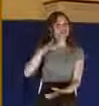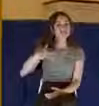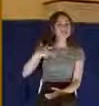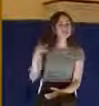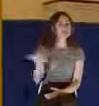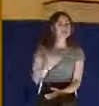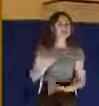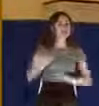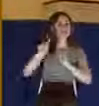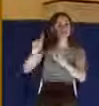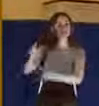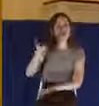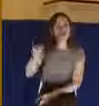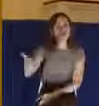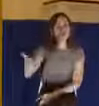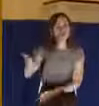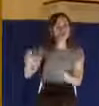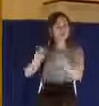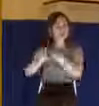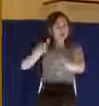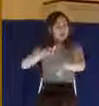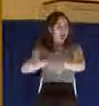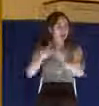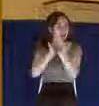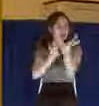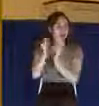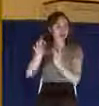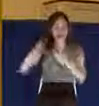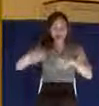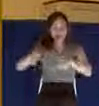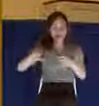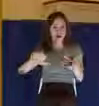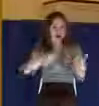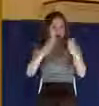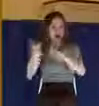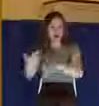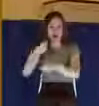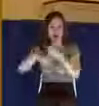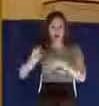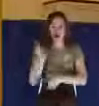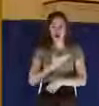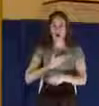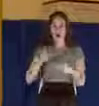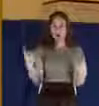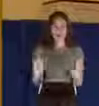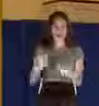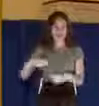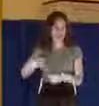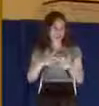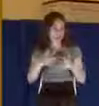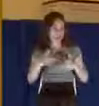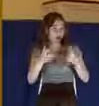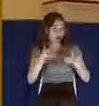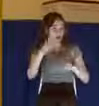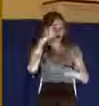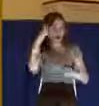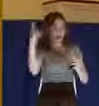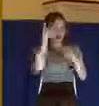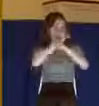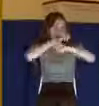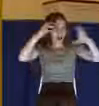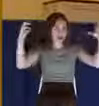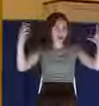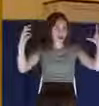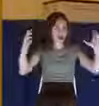when Christ was dying for our sins. You ever try to imagine that, being there at Calvary?